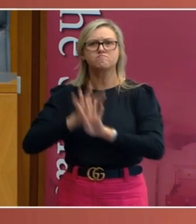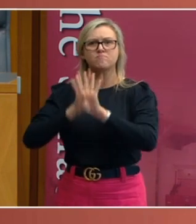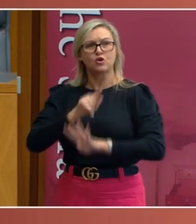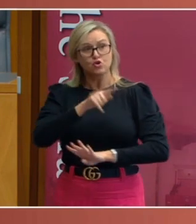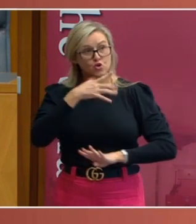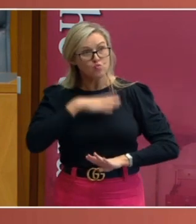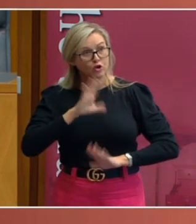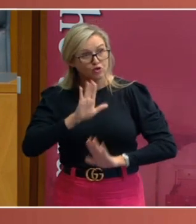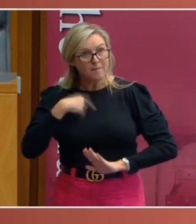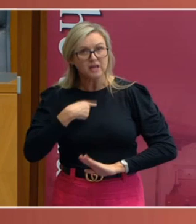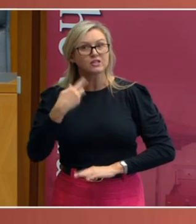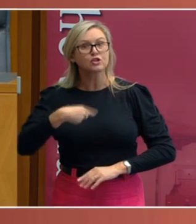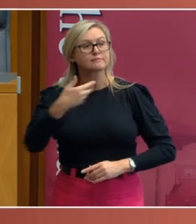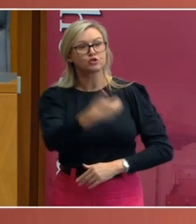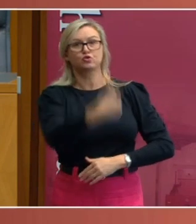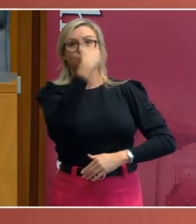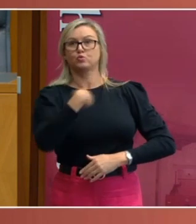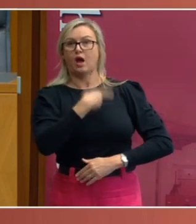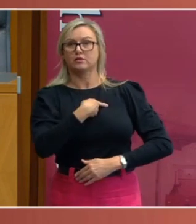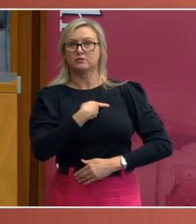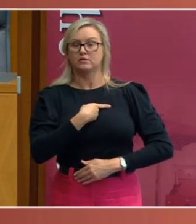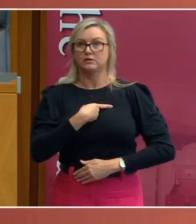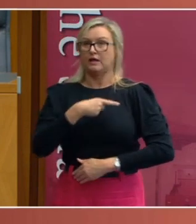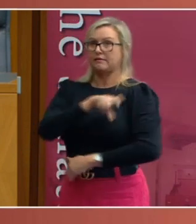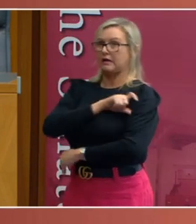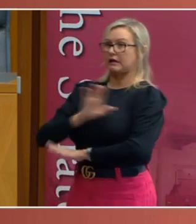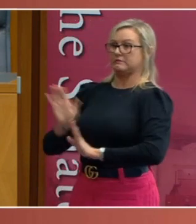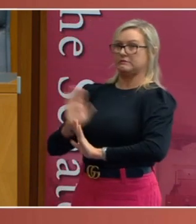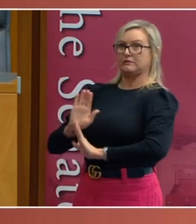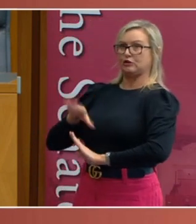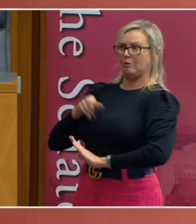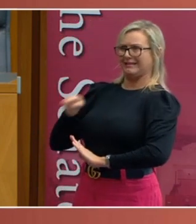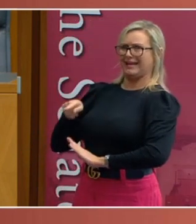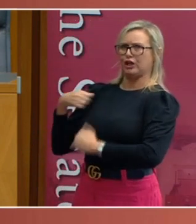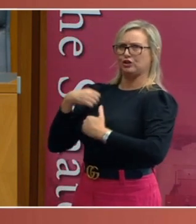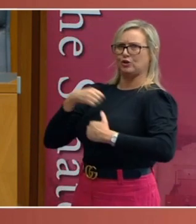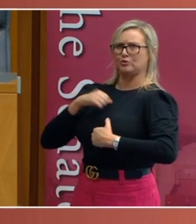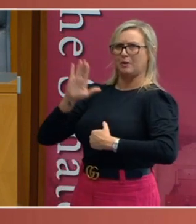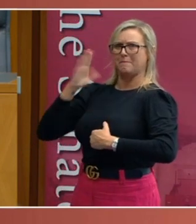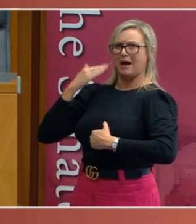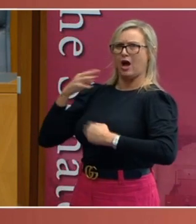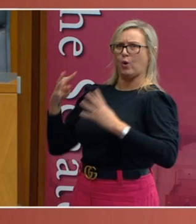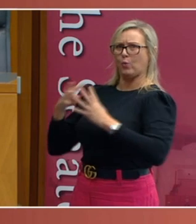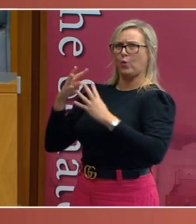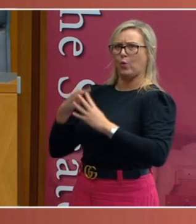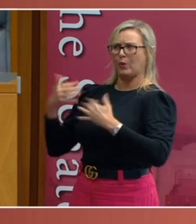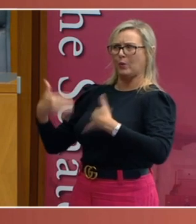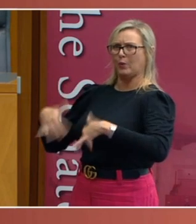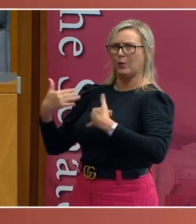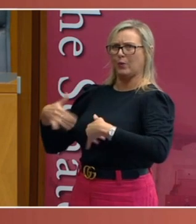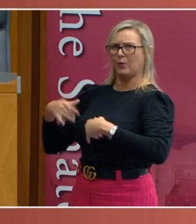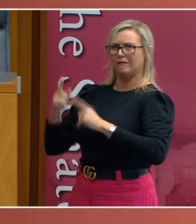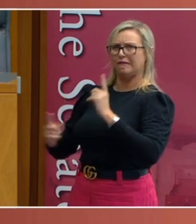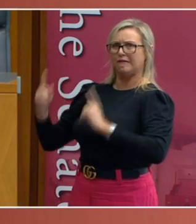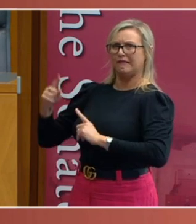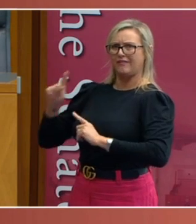Unsurprisingly, the guards on the gates were not prepared to shoot Australian soldiers who were hardened soldiers who had just returned from